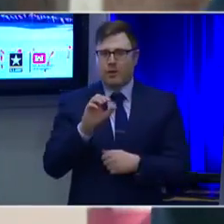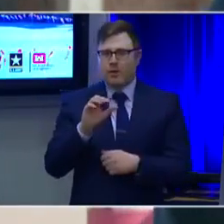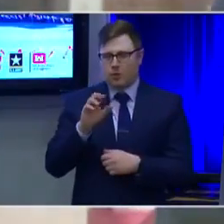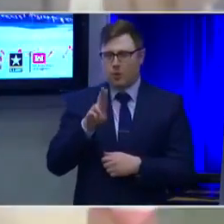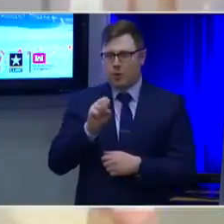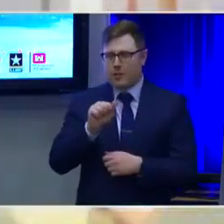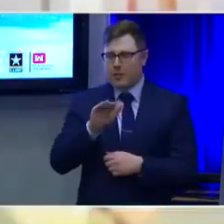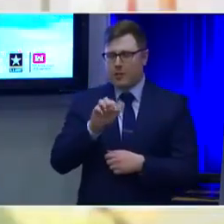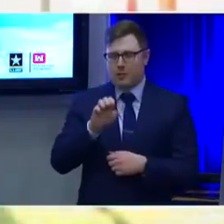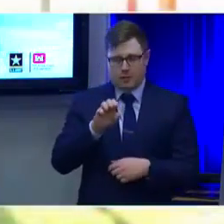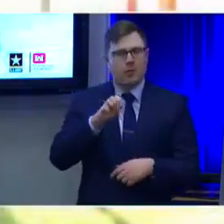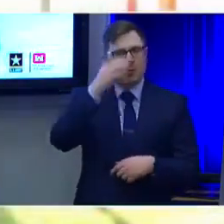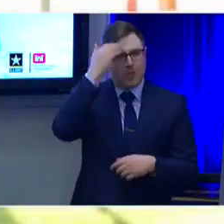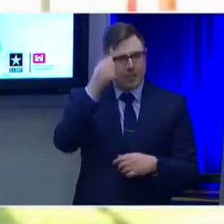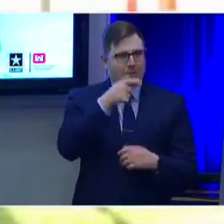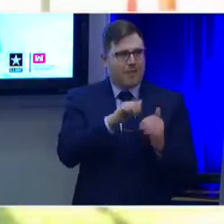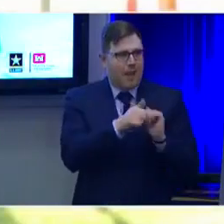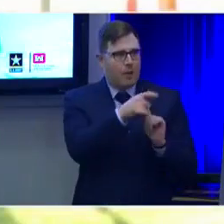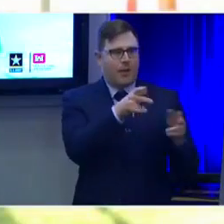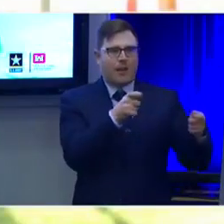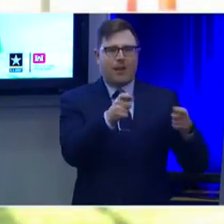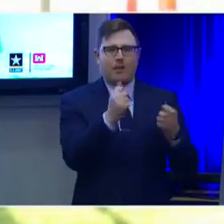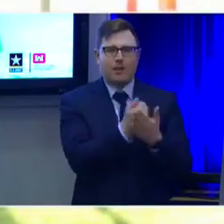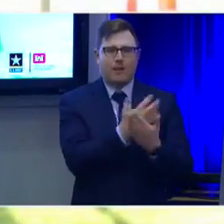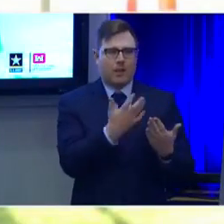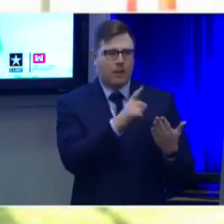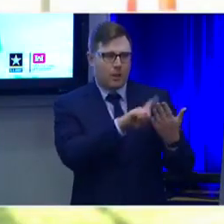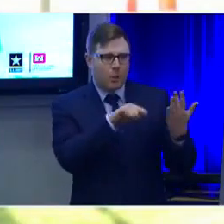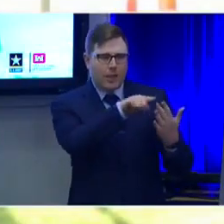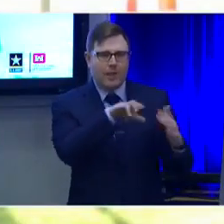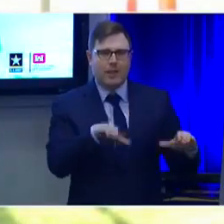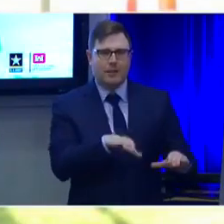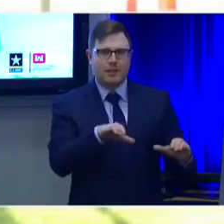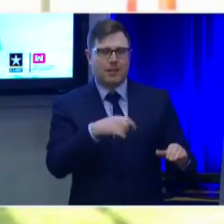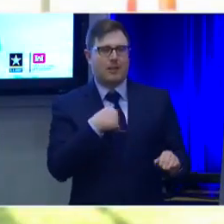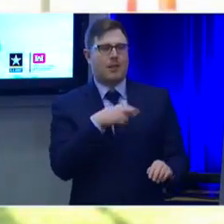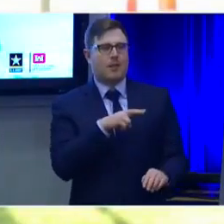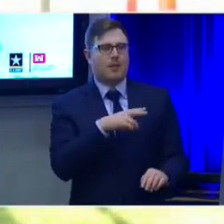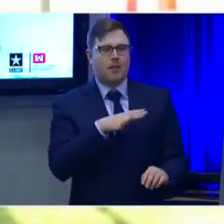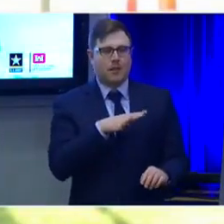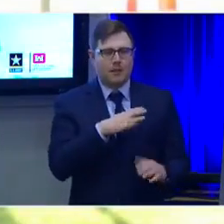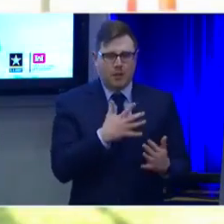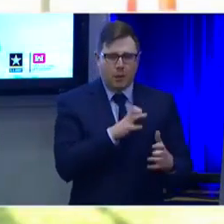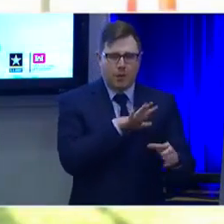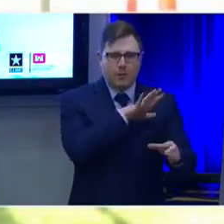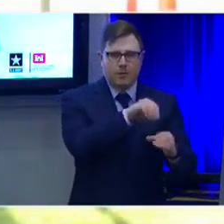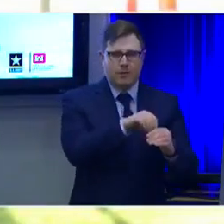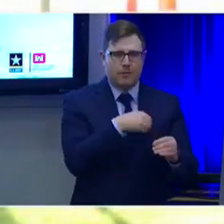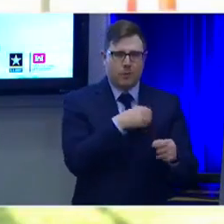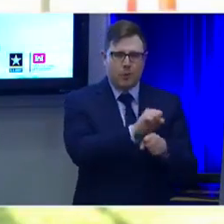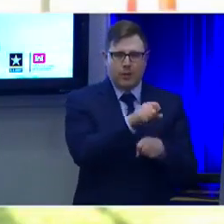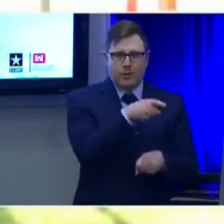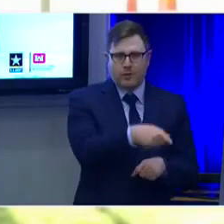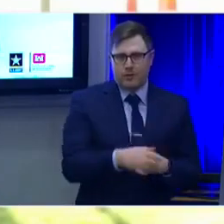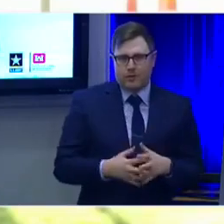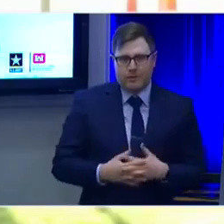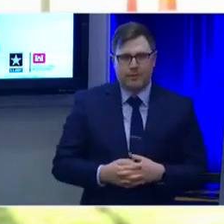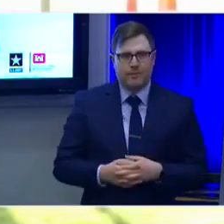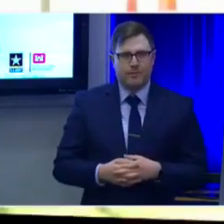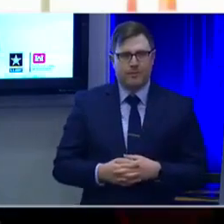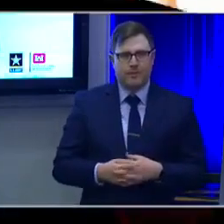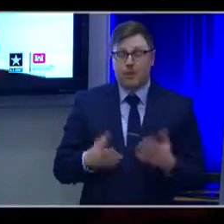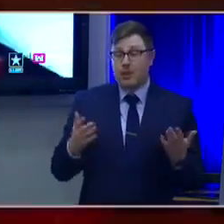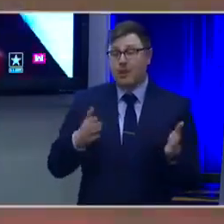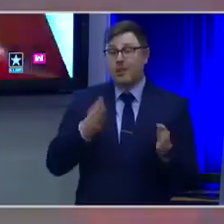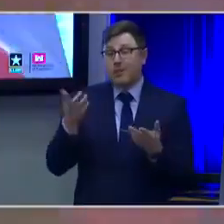quality of the projects that we deliver. We do so many different things that, I mean, I've learned to do things I've never done before. Like I said, just from, you